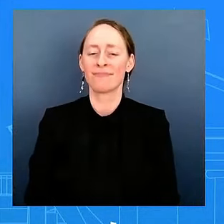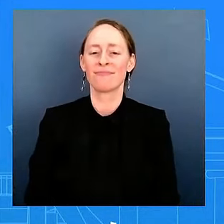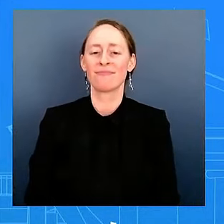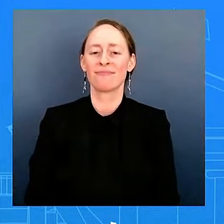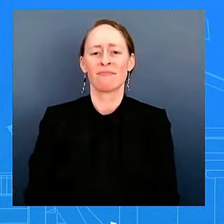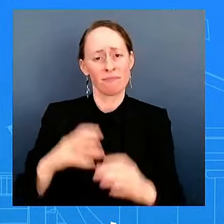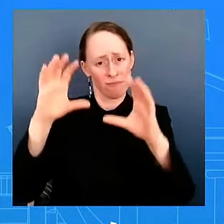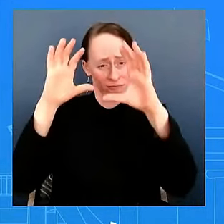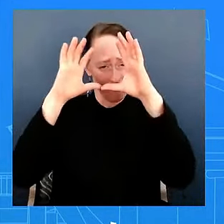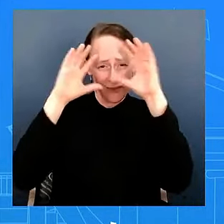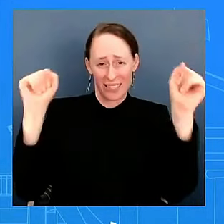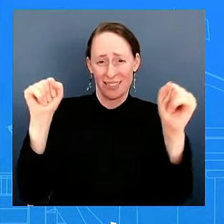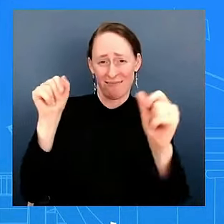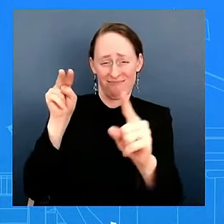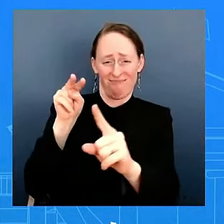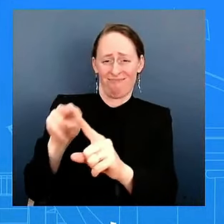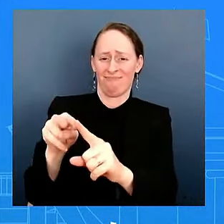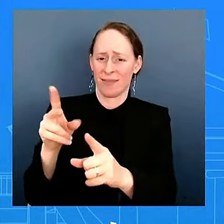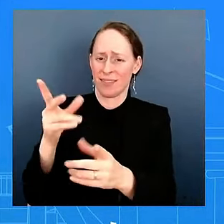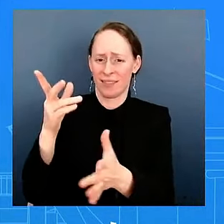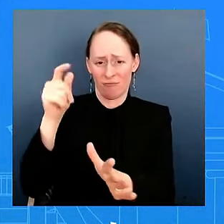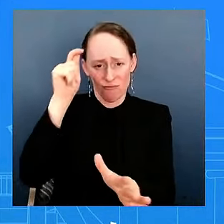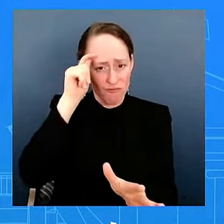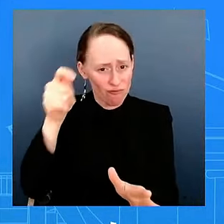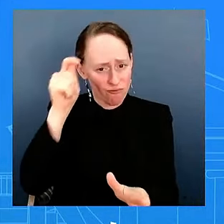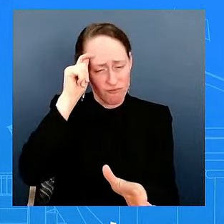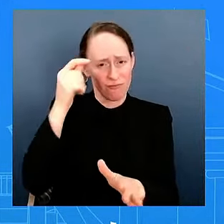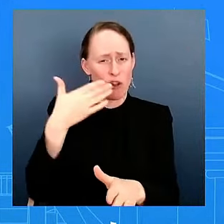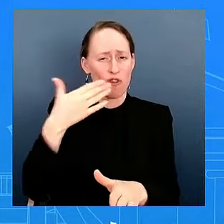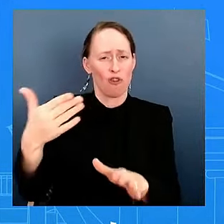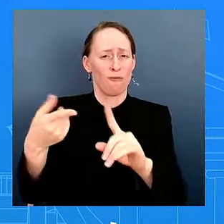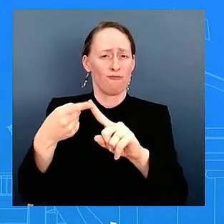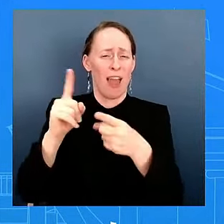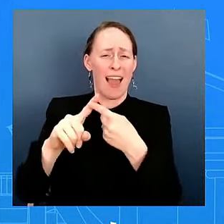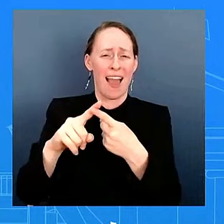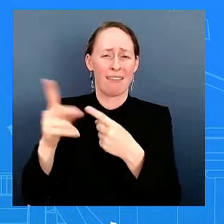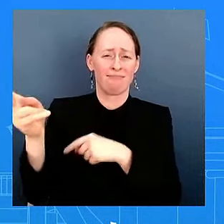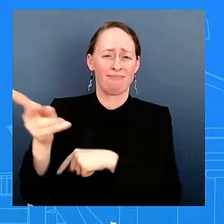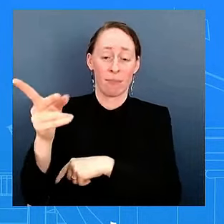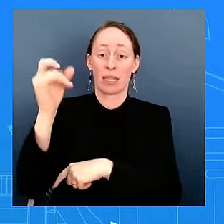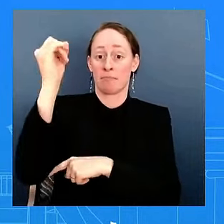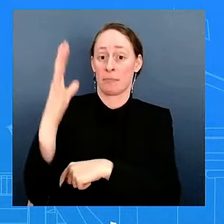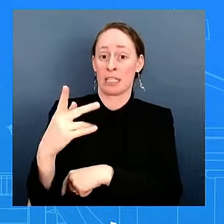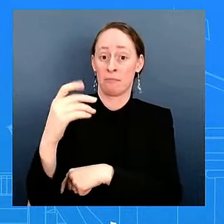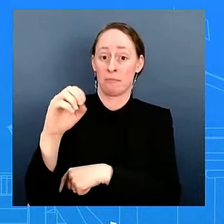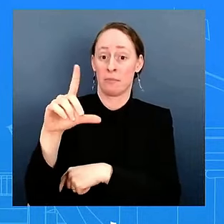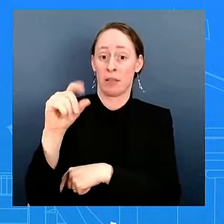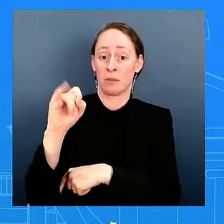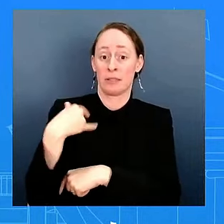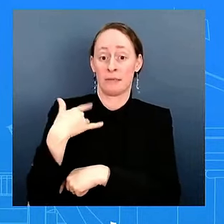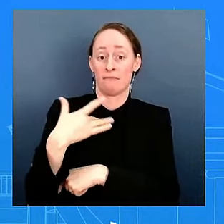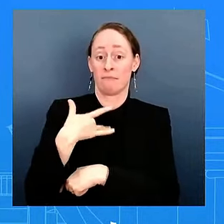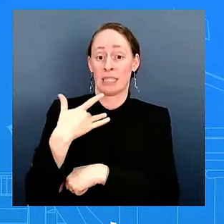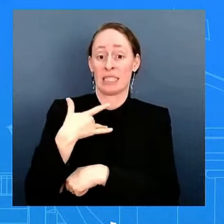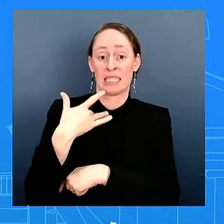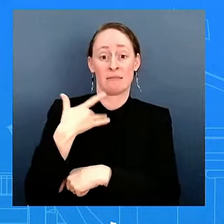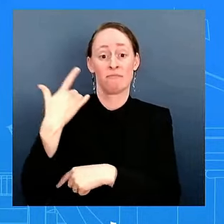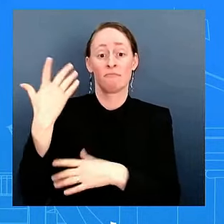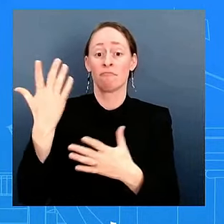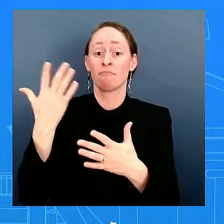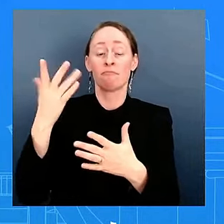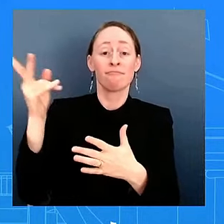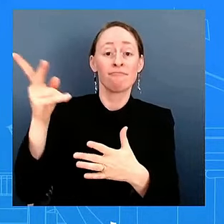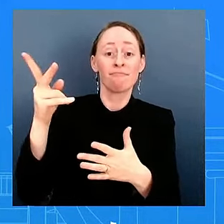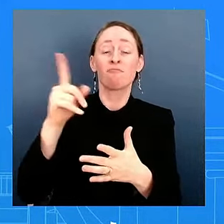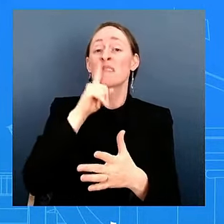Pelosi. What I can say is, speaking for the President and knowing what the President, his decision, it wasn't certainly not